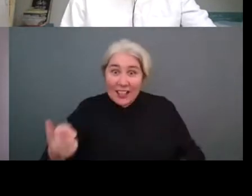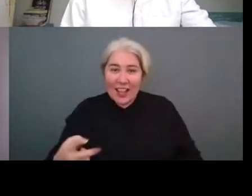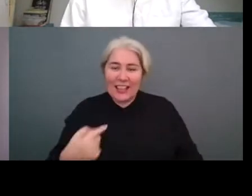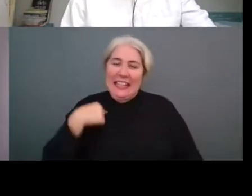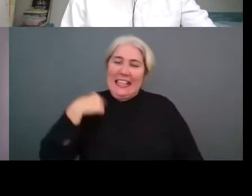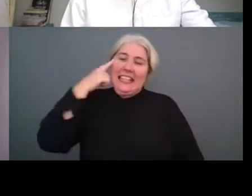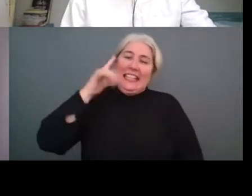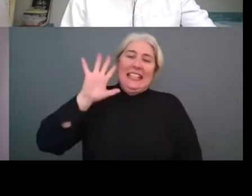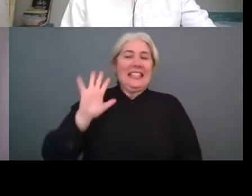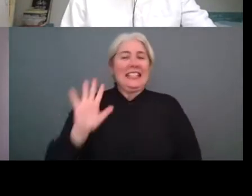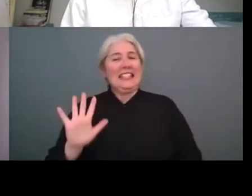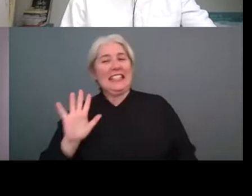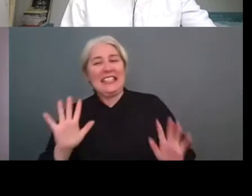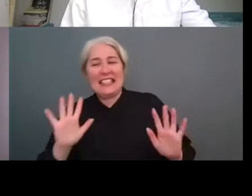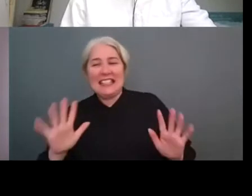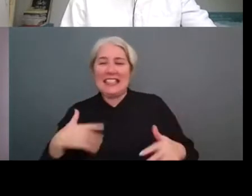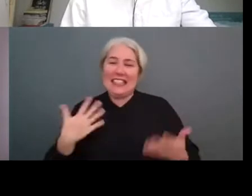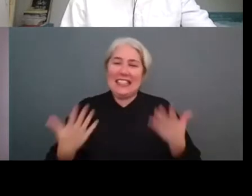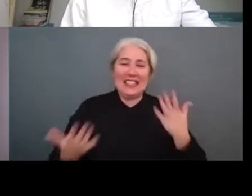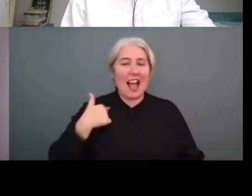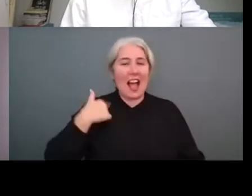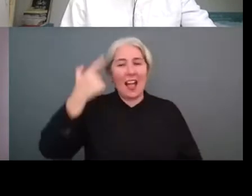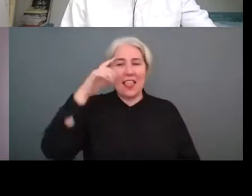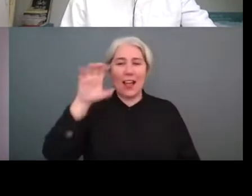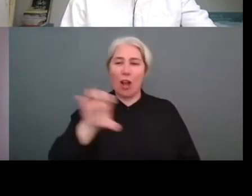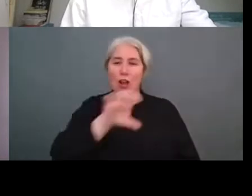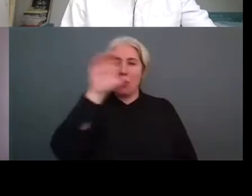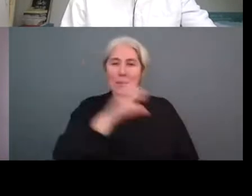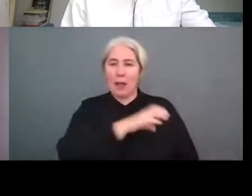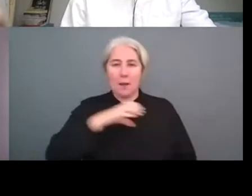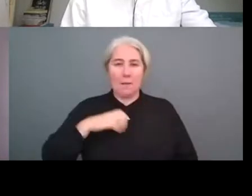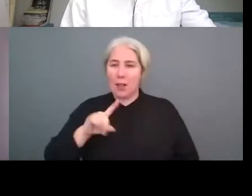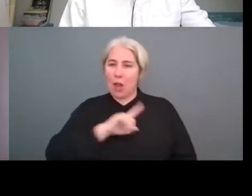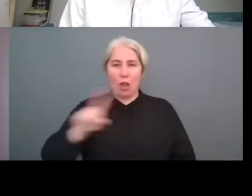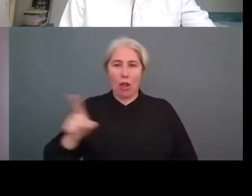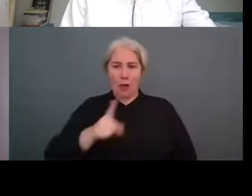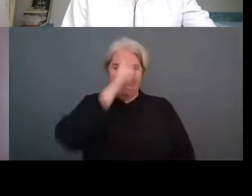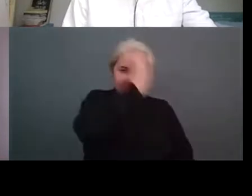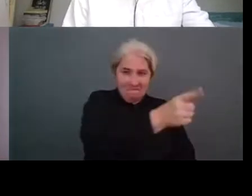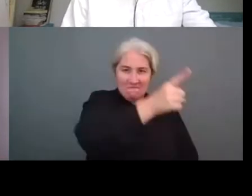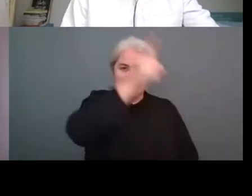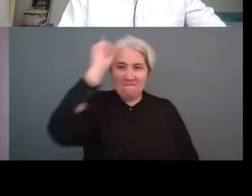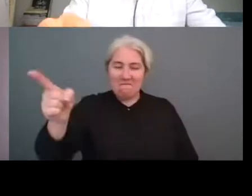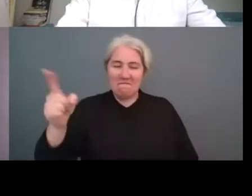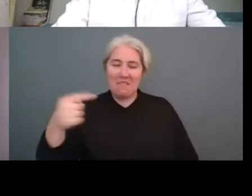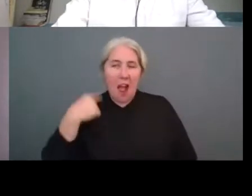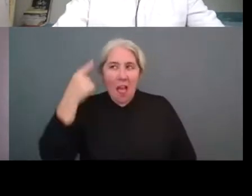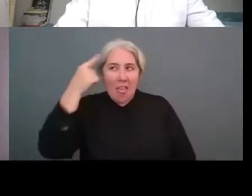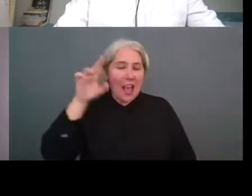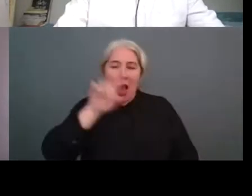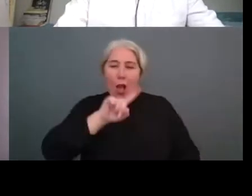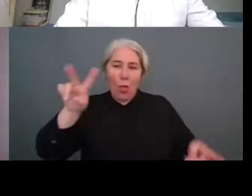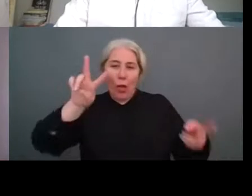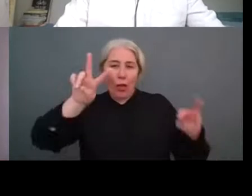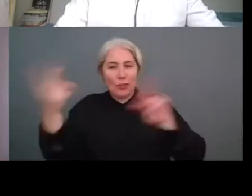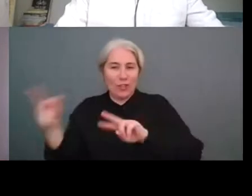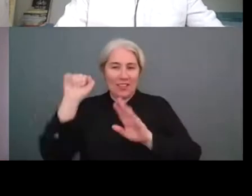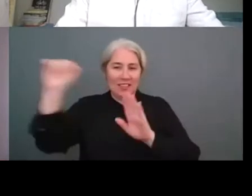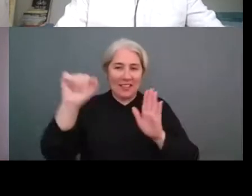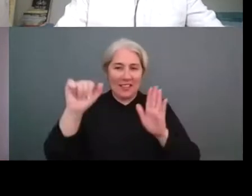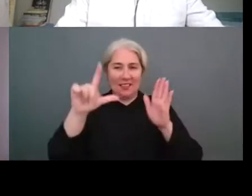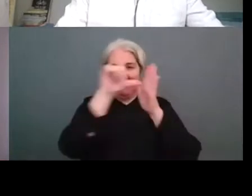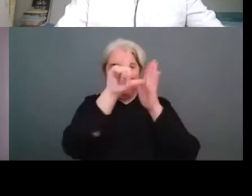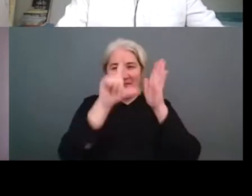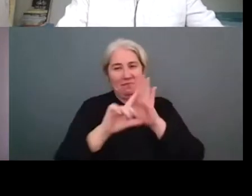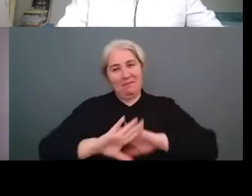i think at the commission we will not propose legislation of this thought at least not yet i am not aware but i mean there's there's growing pressure of course